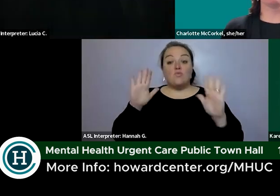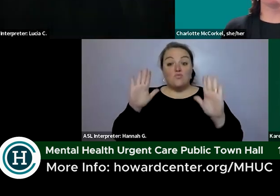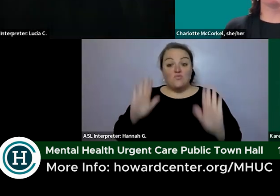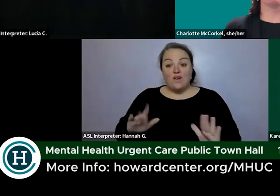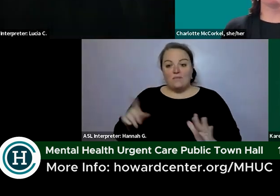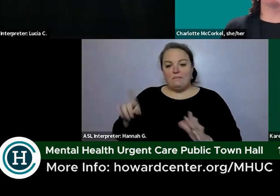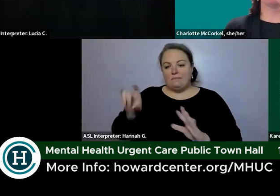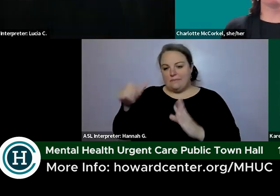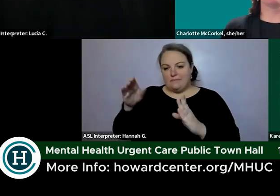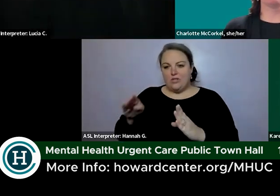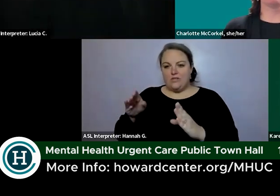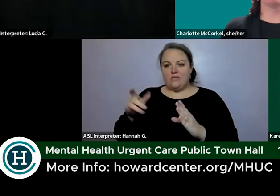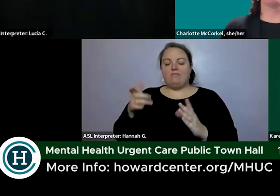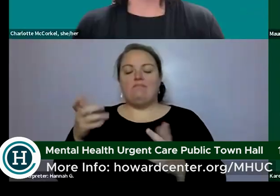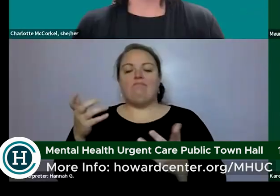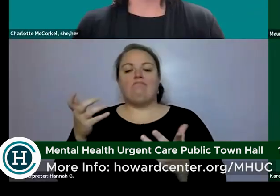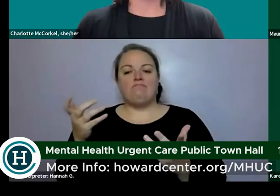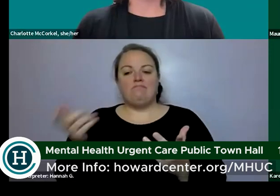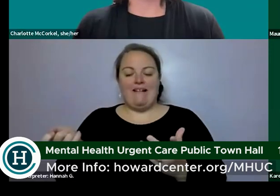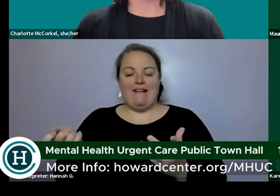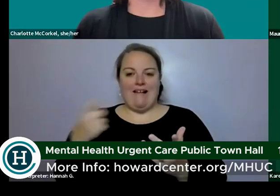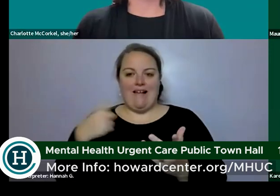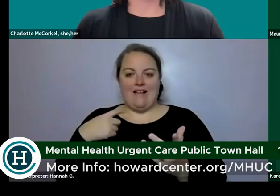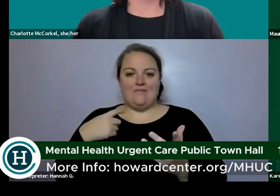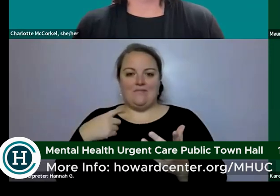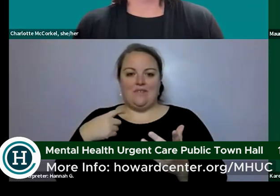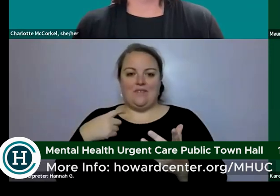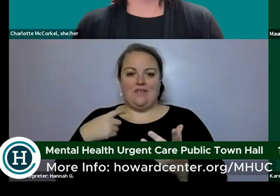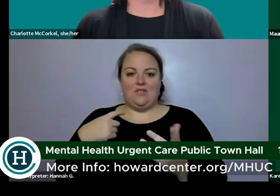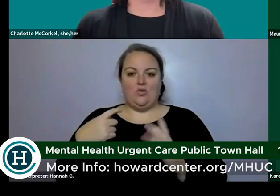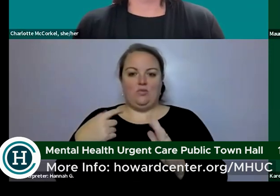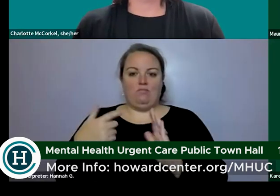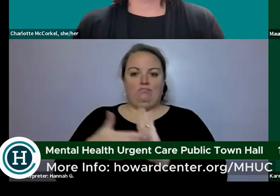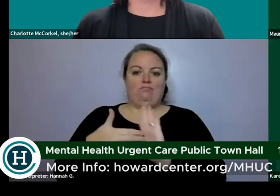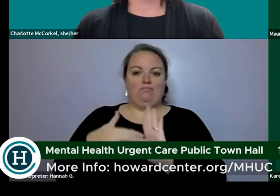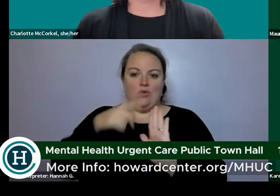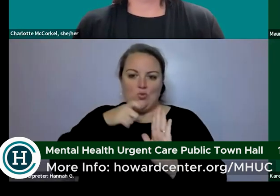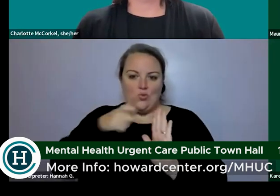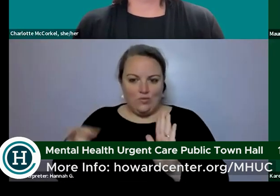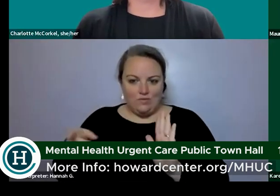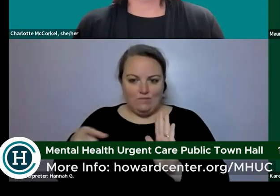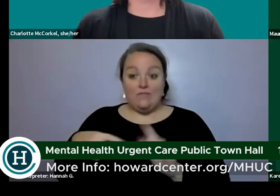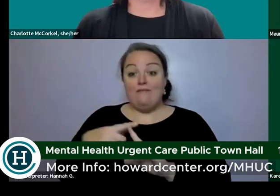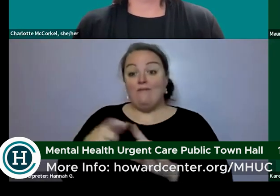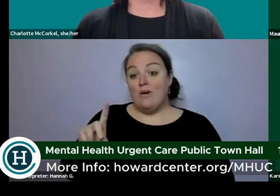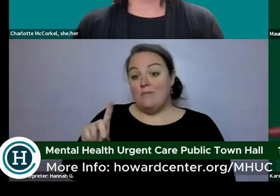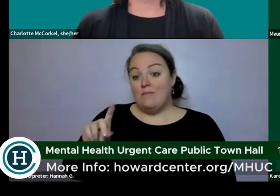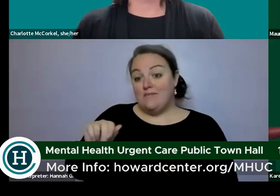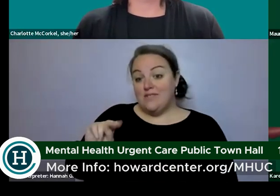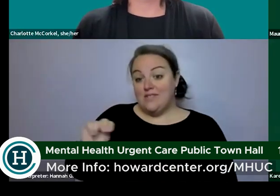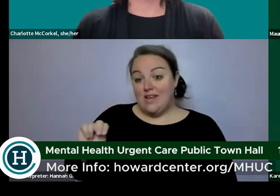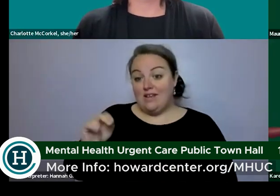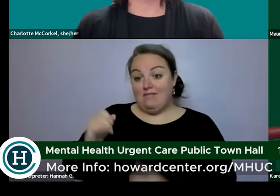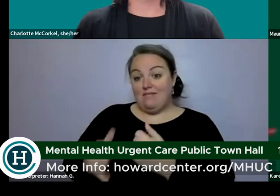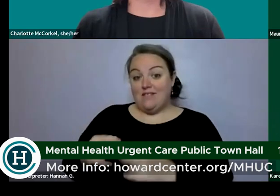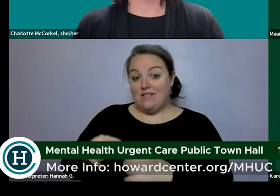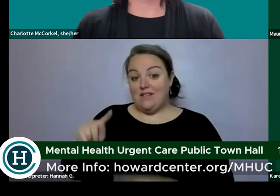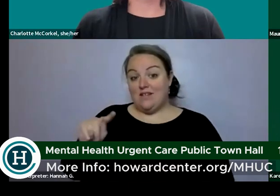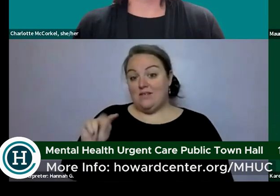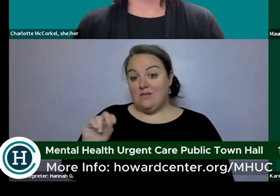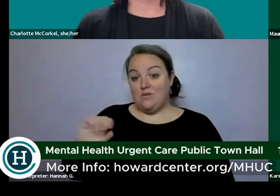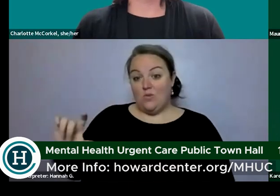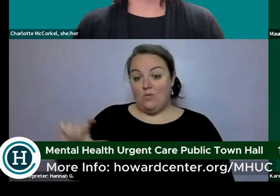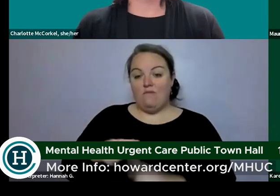actually asked me to attribute this question to him so this question is from dan toll from uh parker